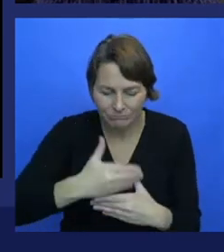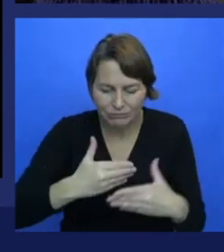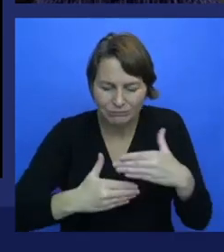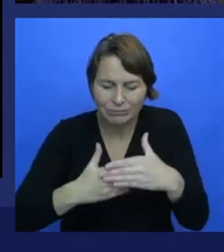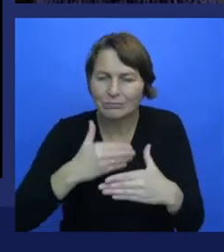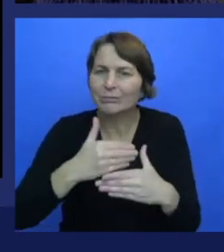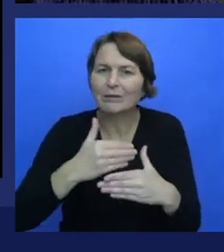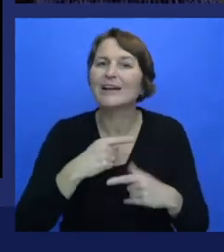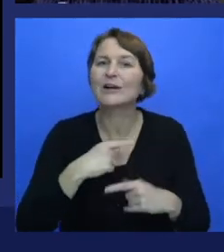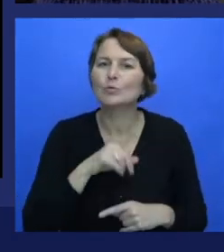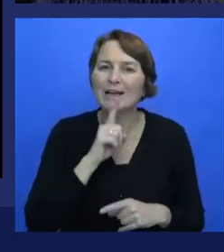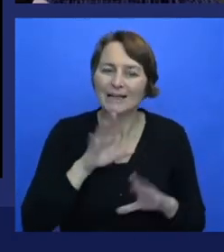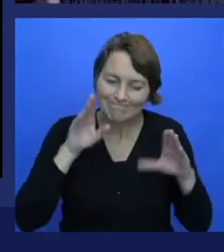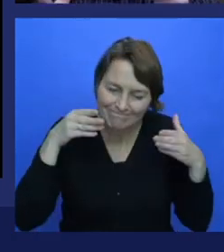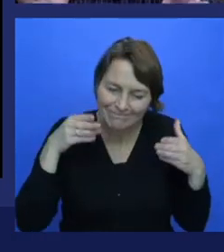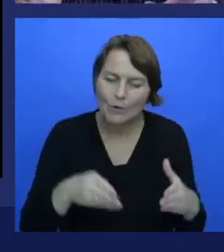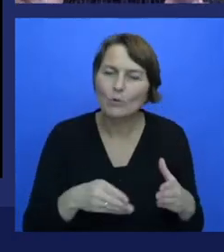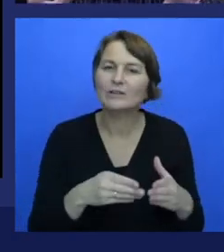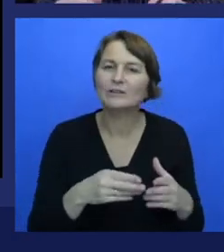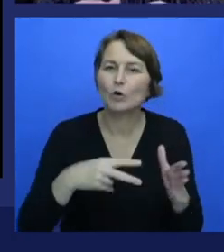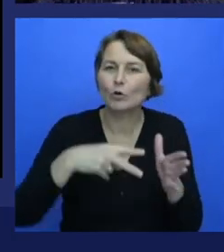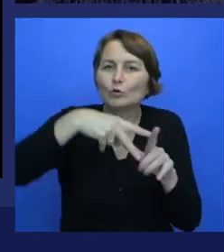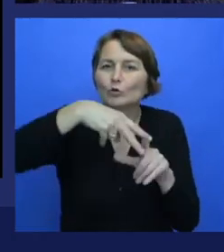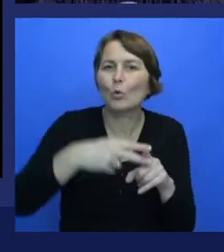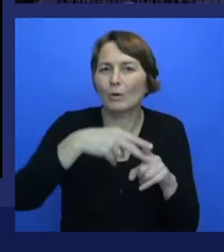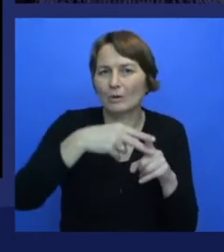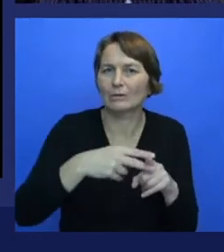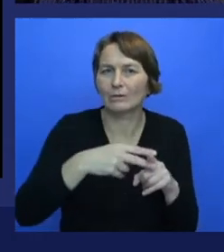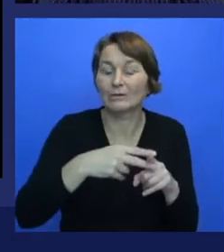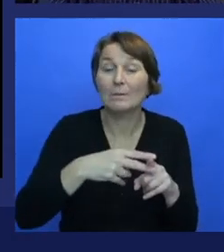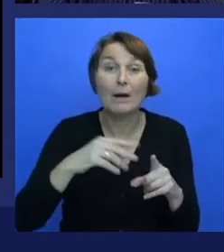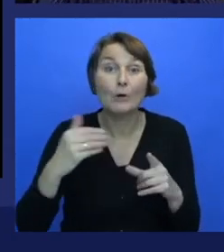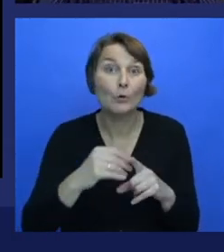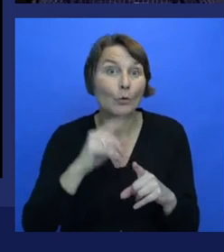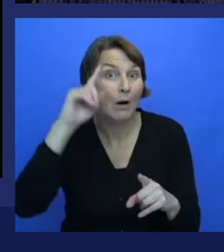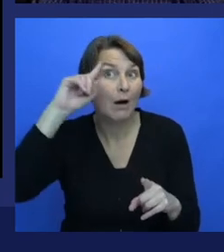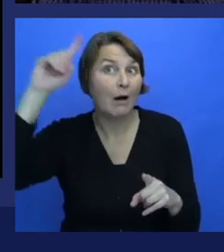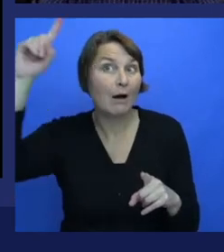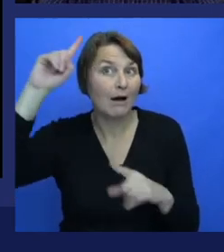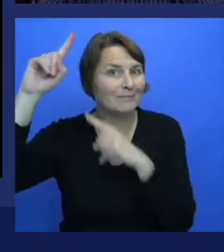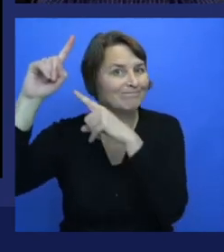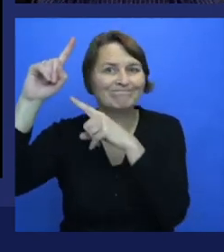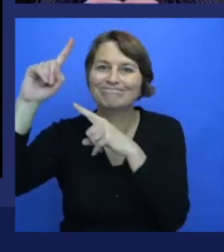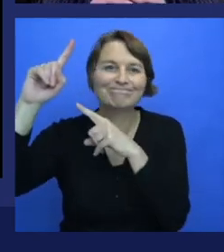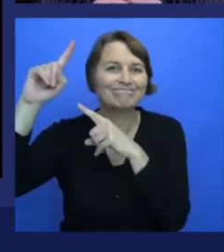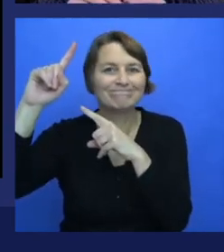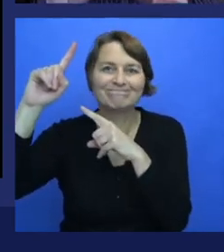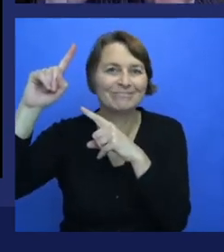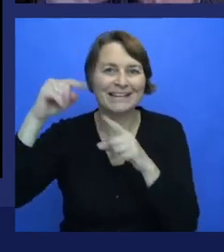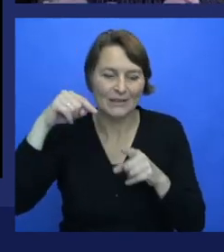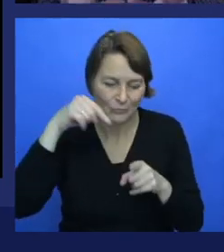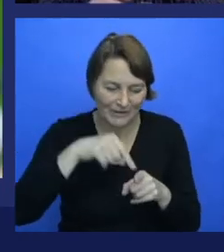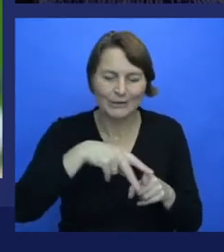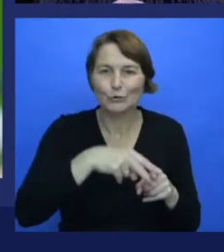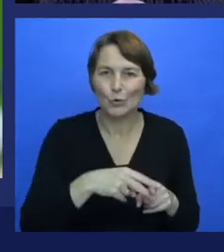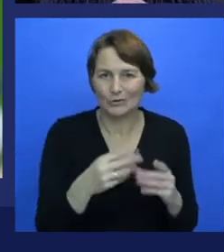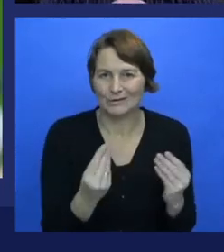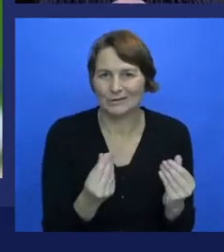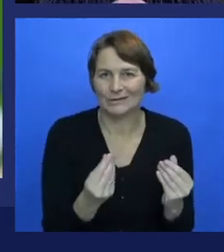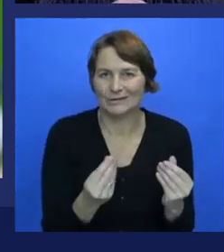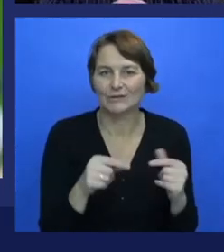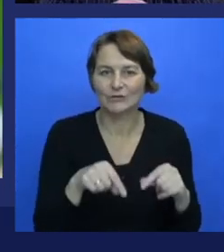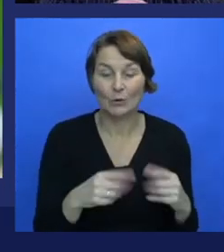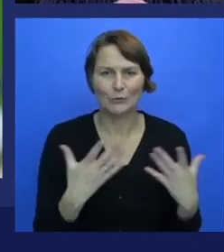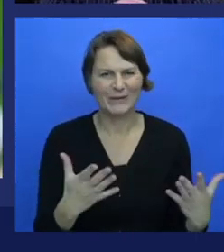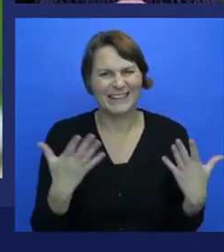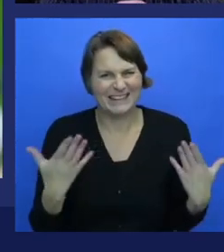things for us, but not necessarily to be that tremendously intelligent. I would argue that we are still in a springtime